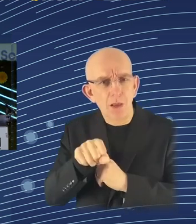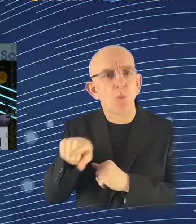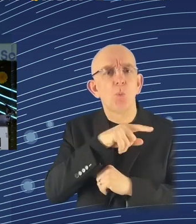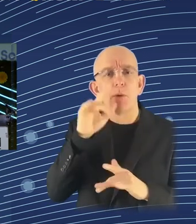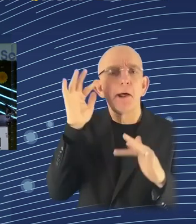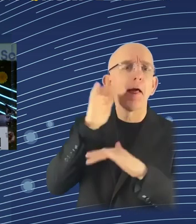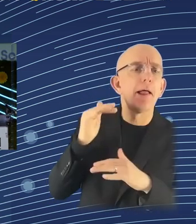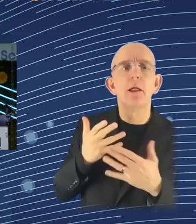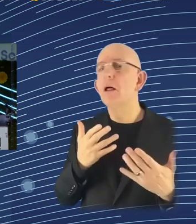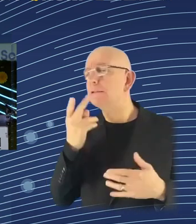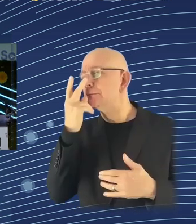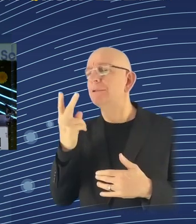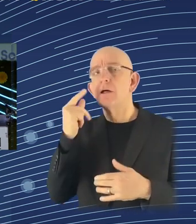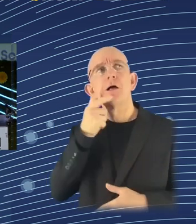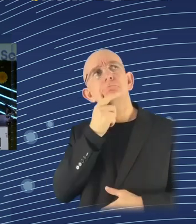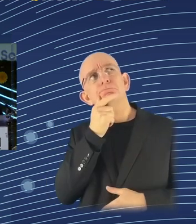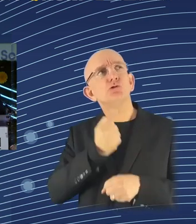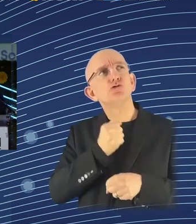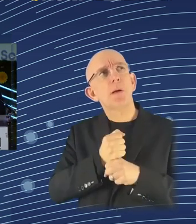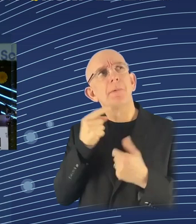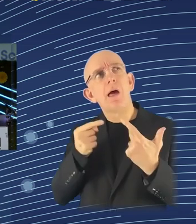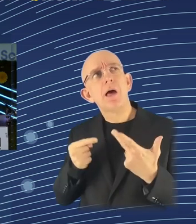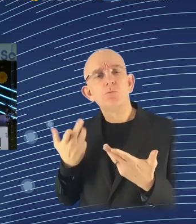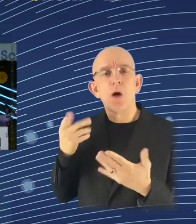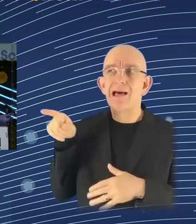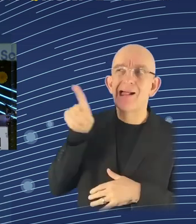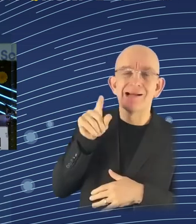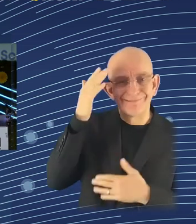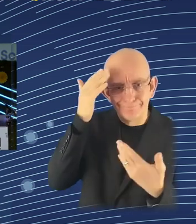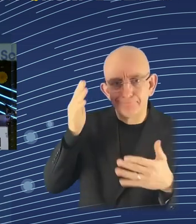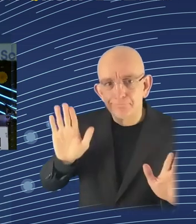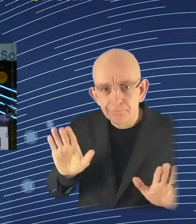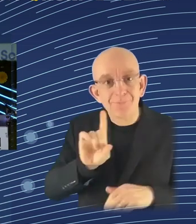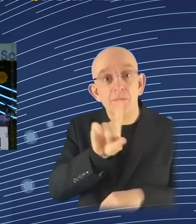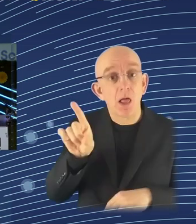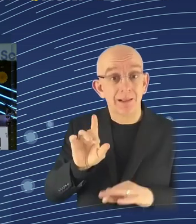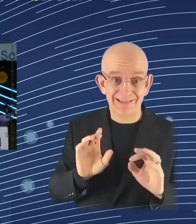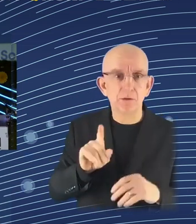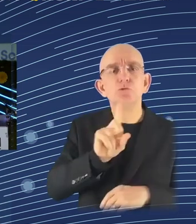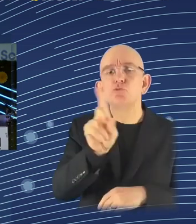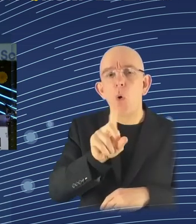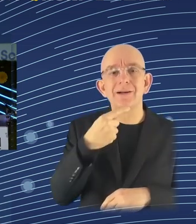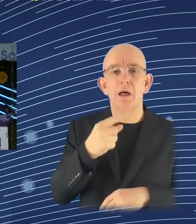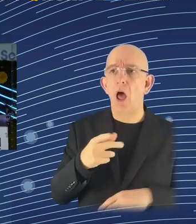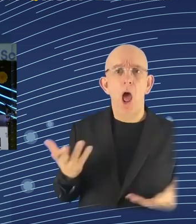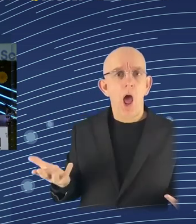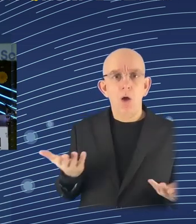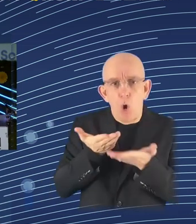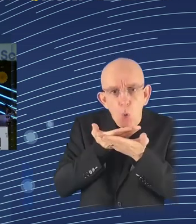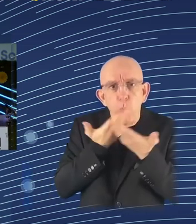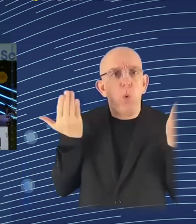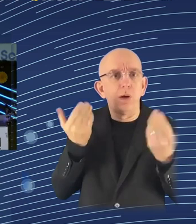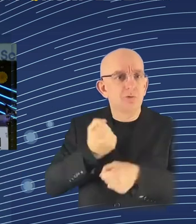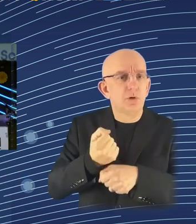and you need to have the skills to succeed. The top skills, IT, data processing, operations and